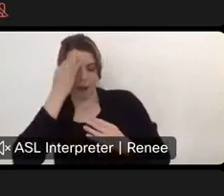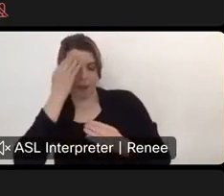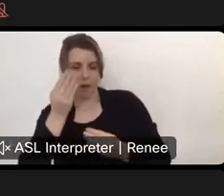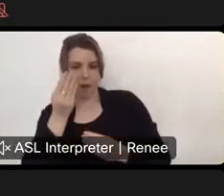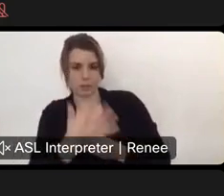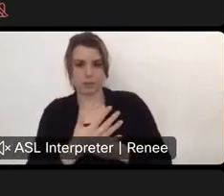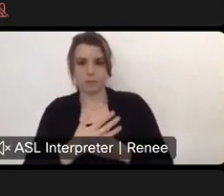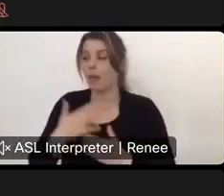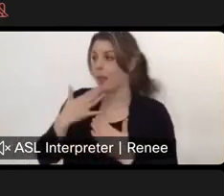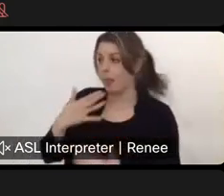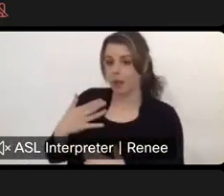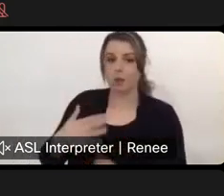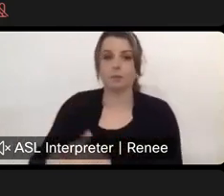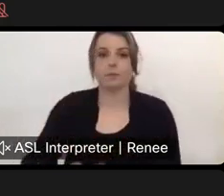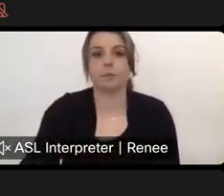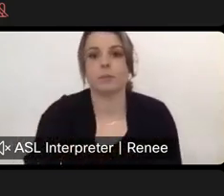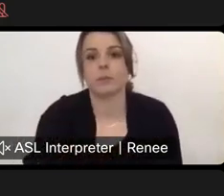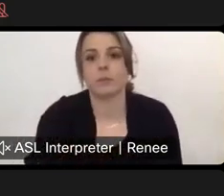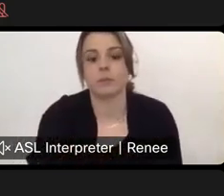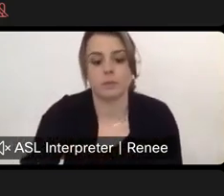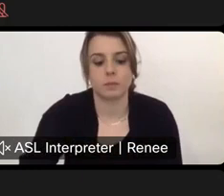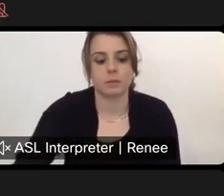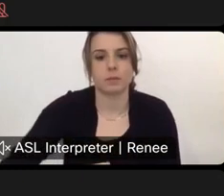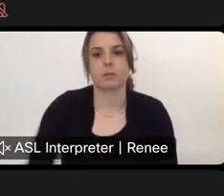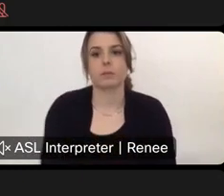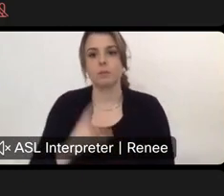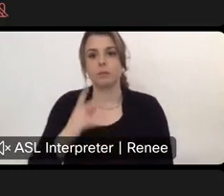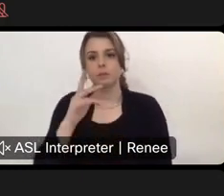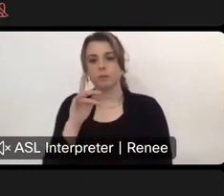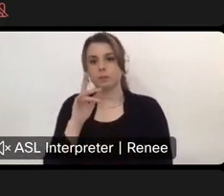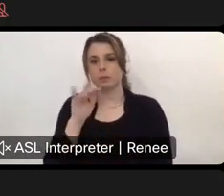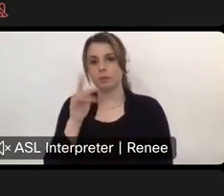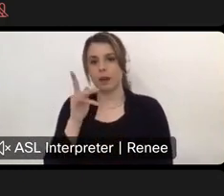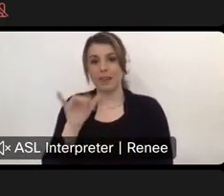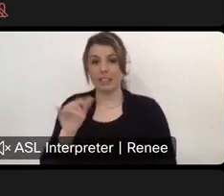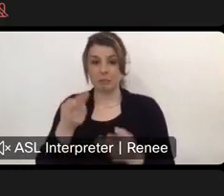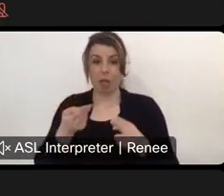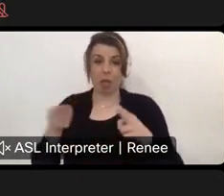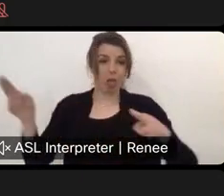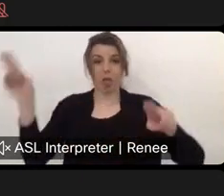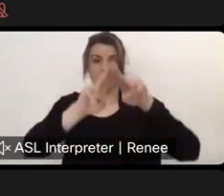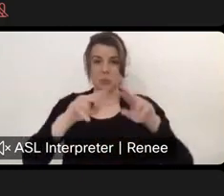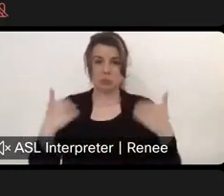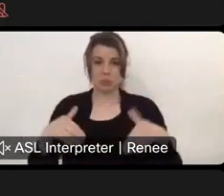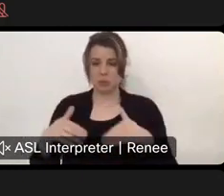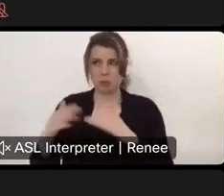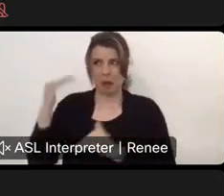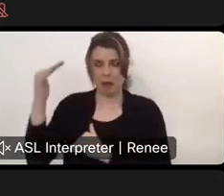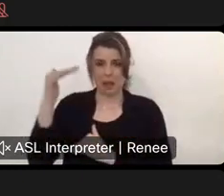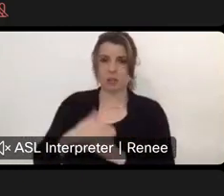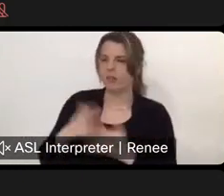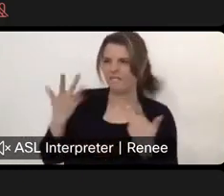Kathy, why not do this incrementally? These are a huge increases to make all at once. Um, I think we've, we've answered that question.